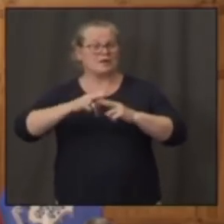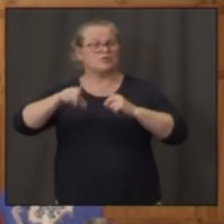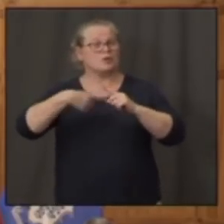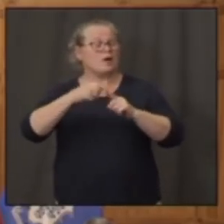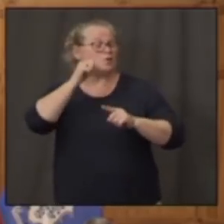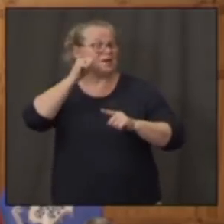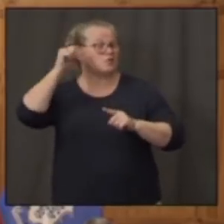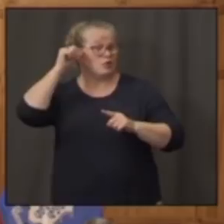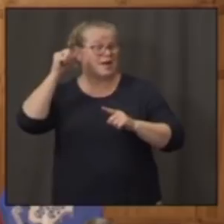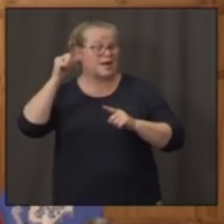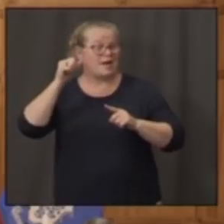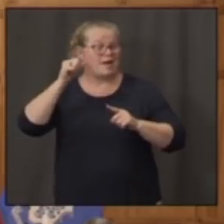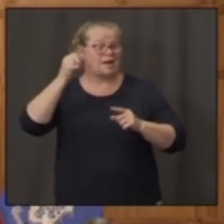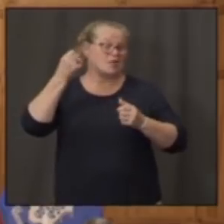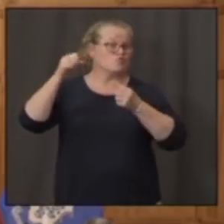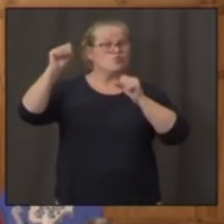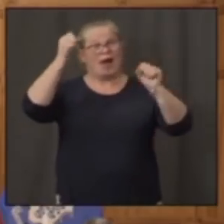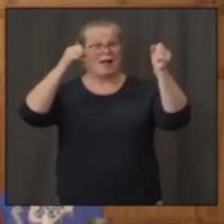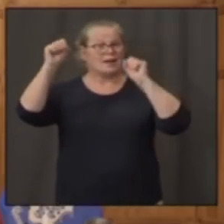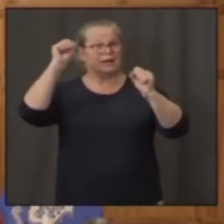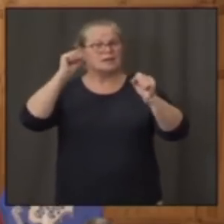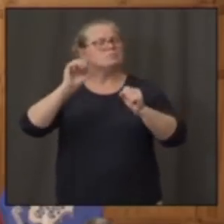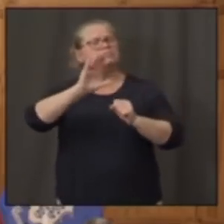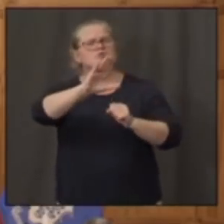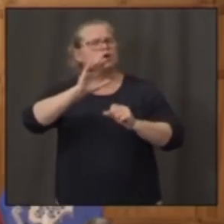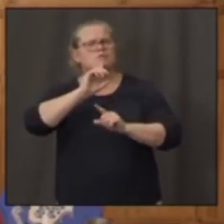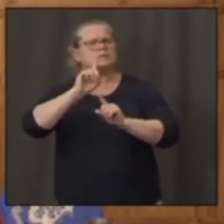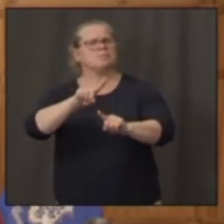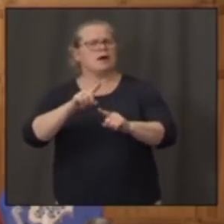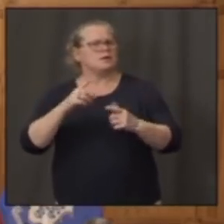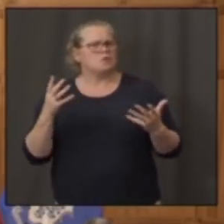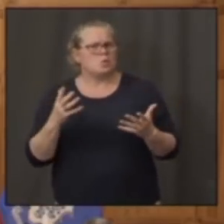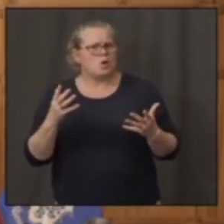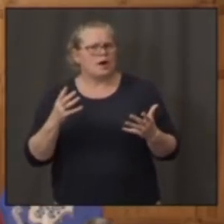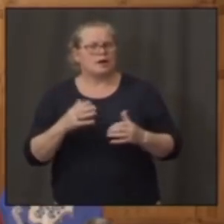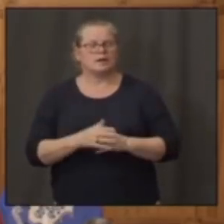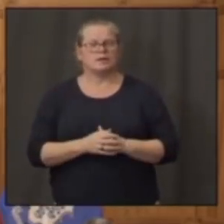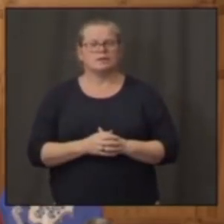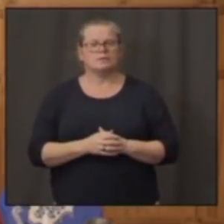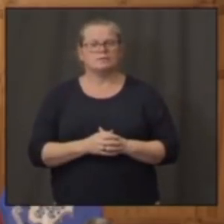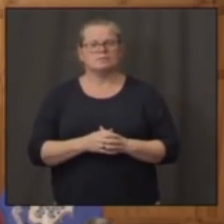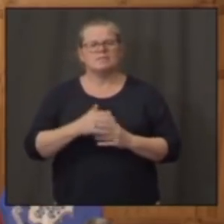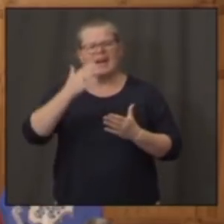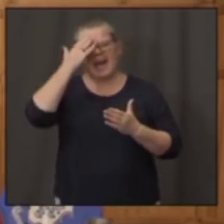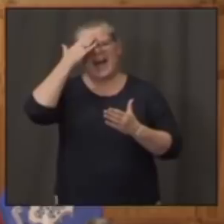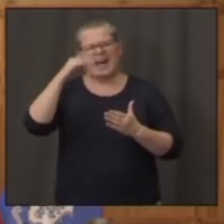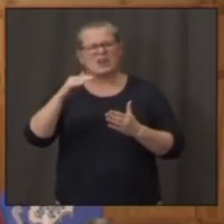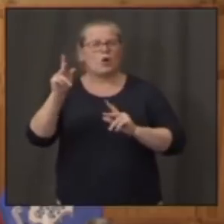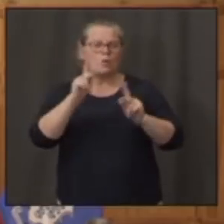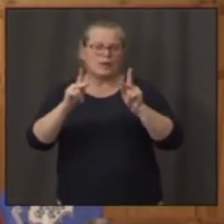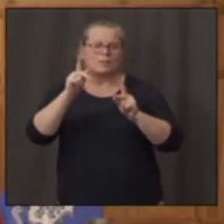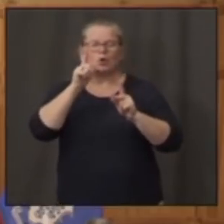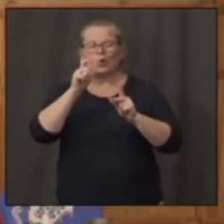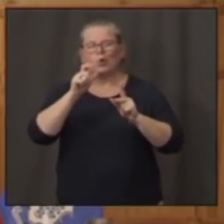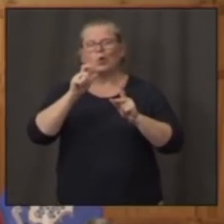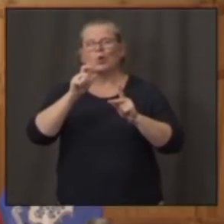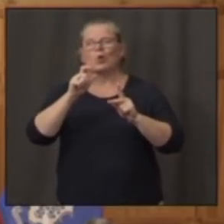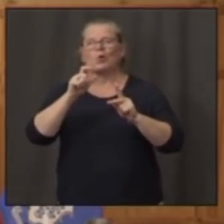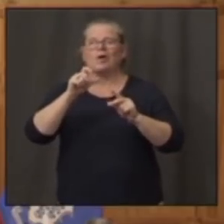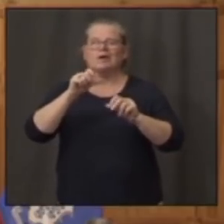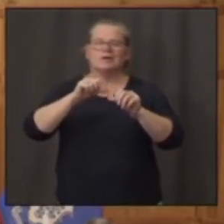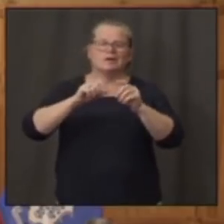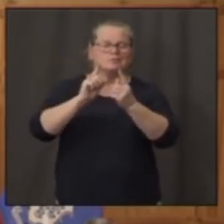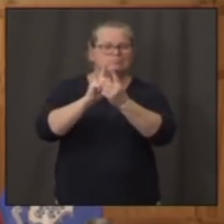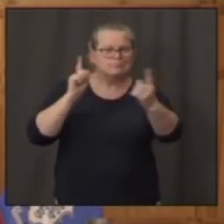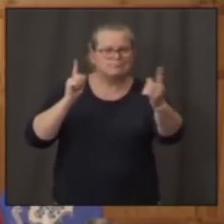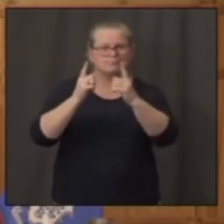What is your response to that rally? And I know you've preferred a lighter touch with people who don't follow social distancing, but do you have any